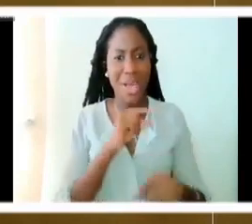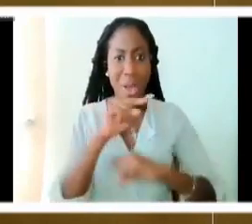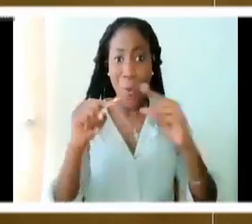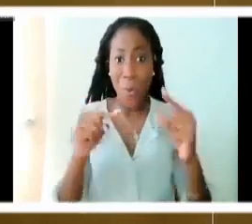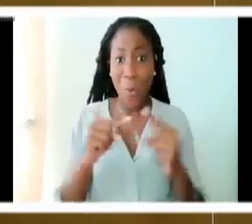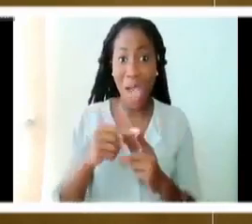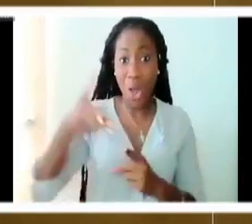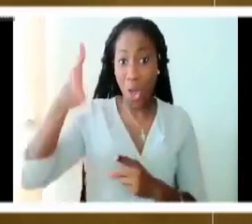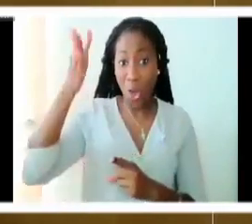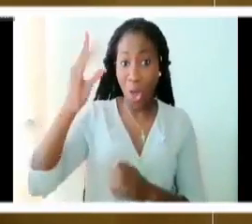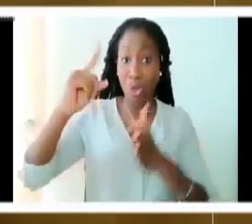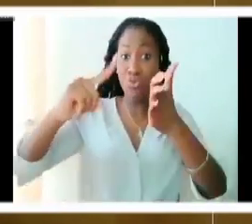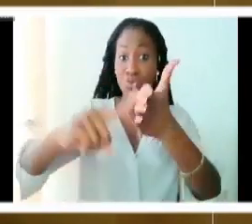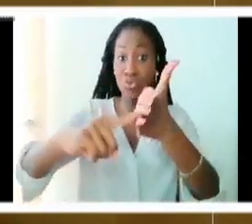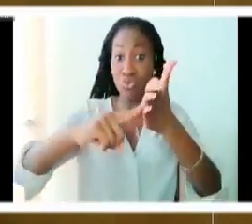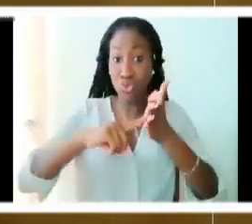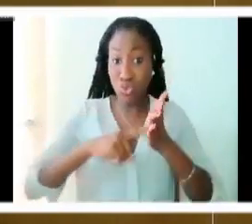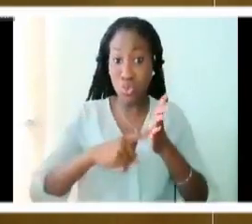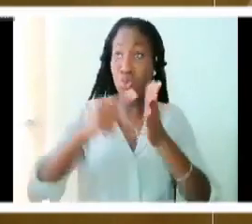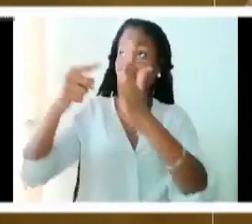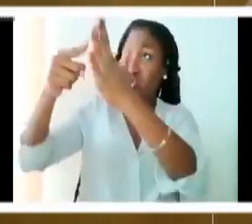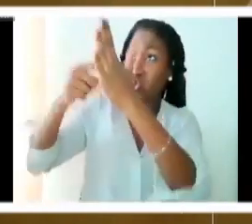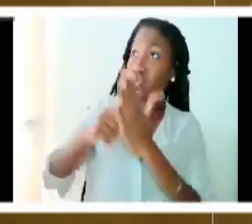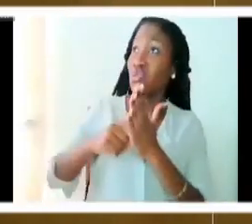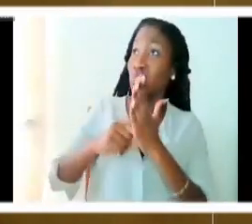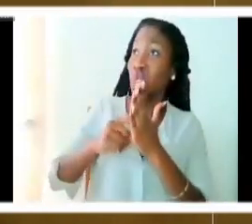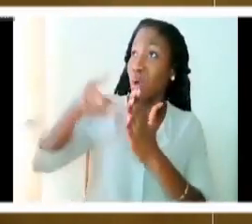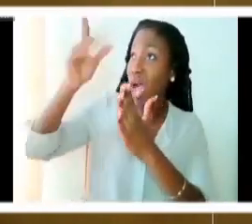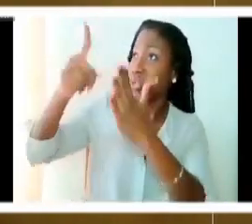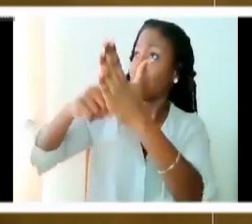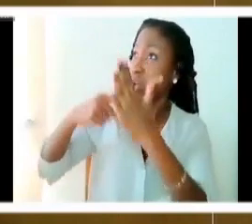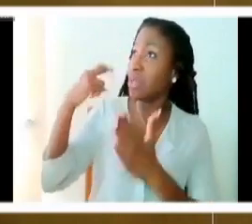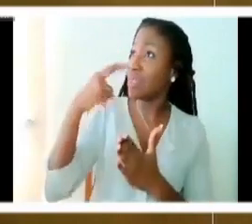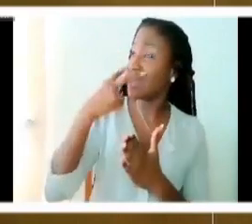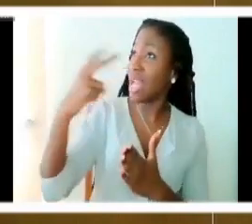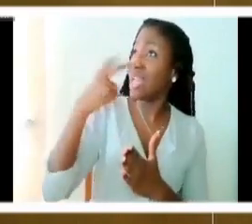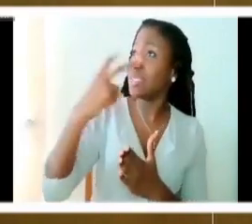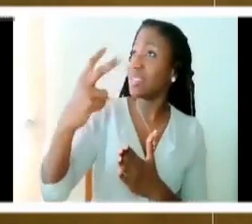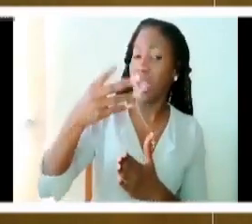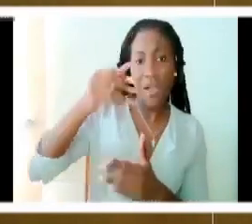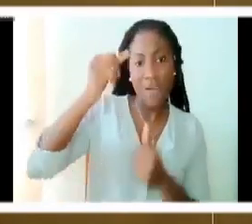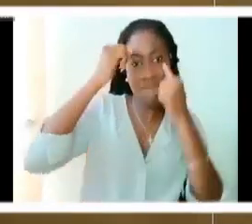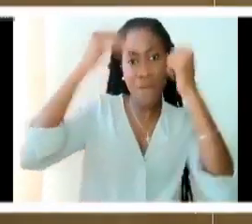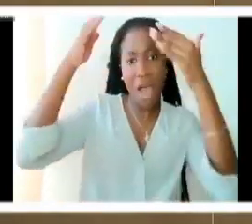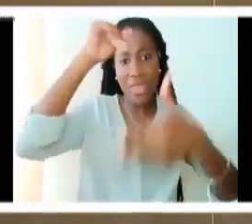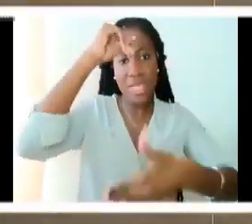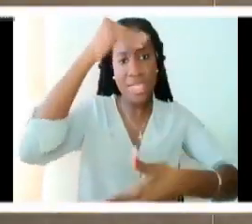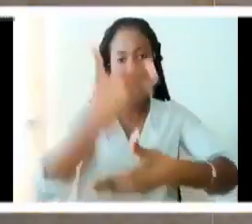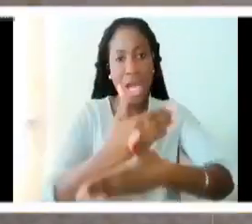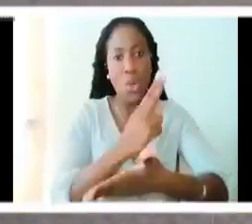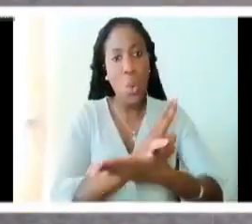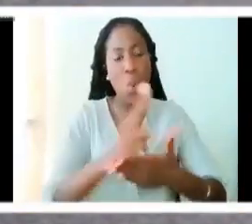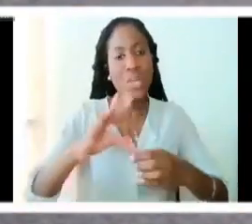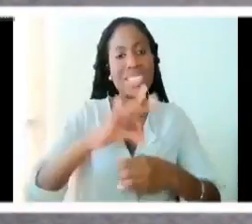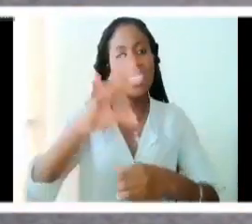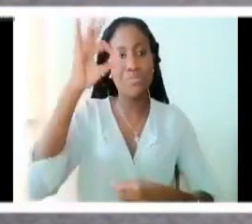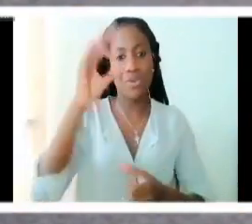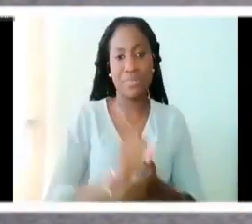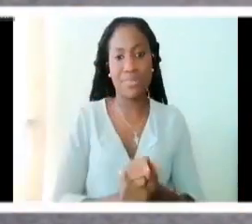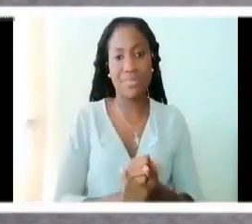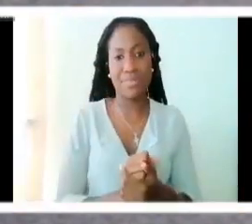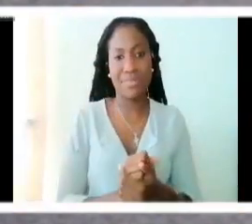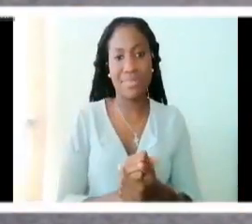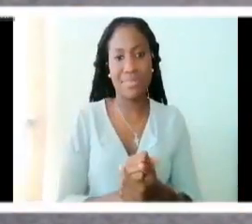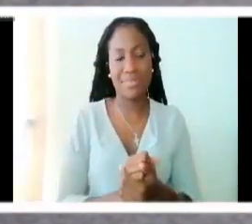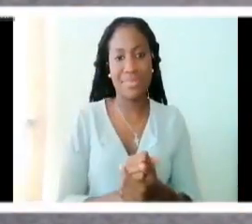a sense of this God as Father, Son, and Holy Spirit. if we listen to our psalm, says, by his